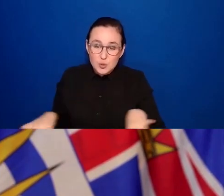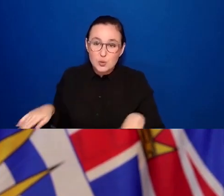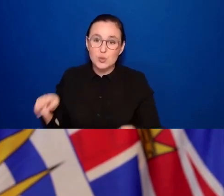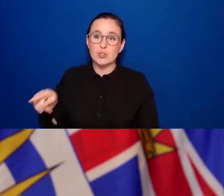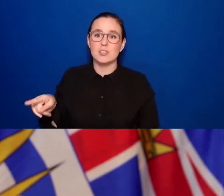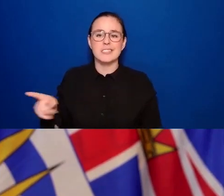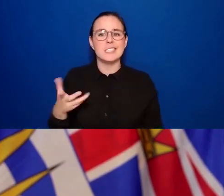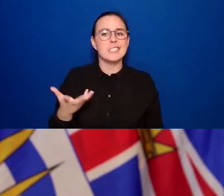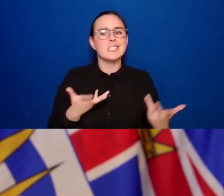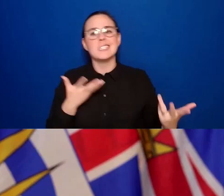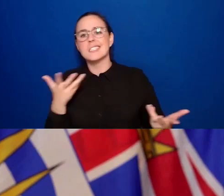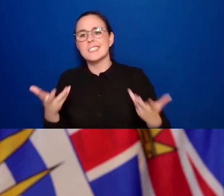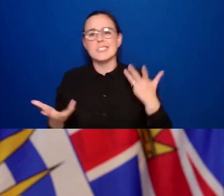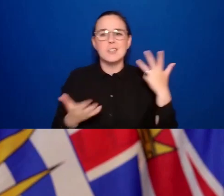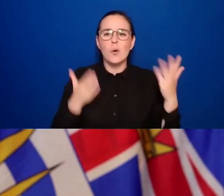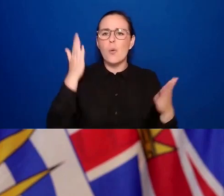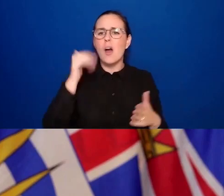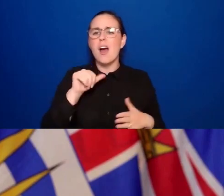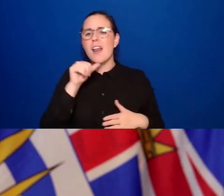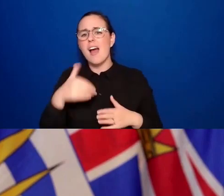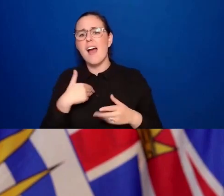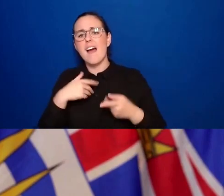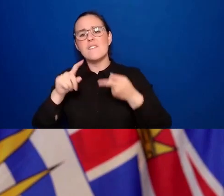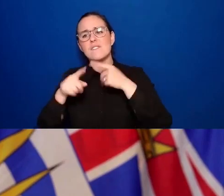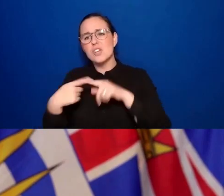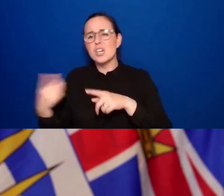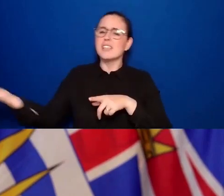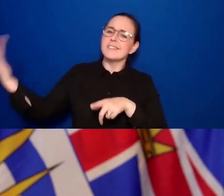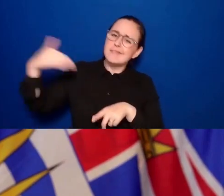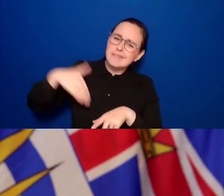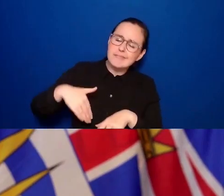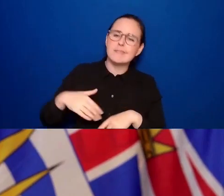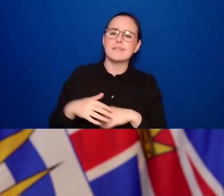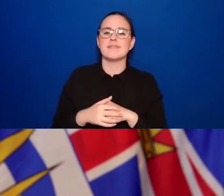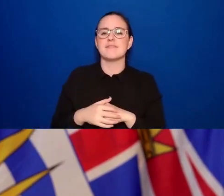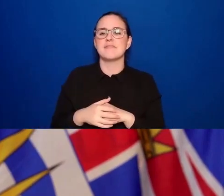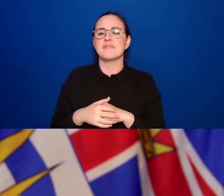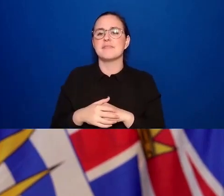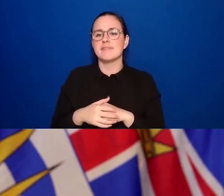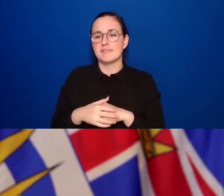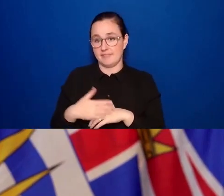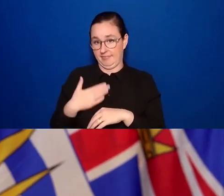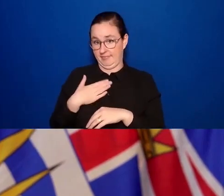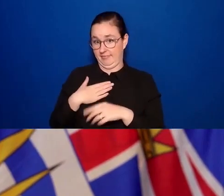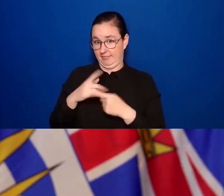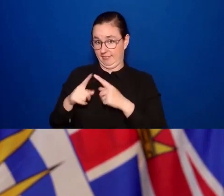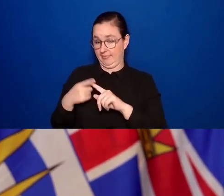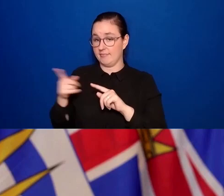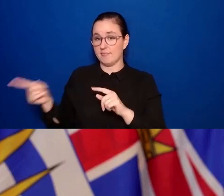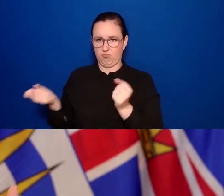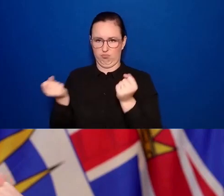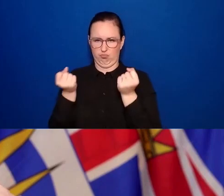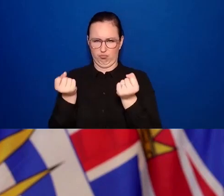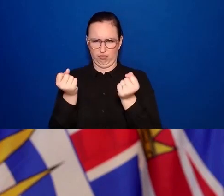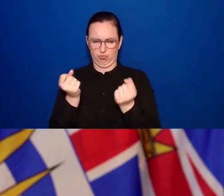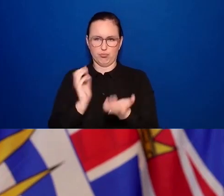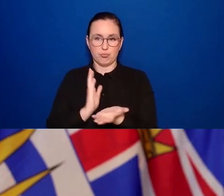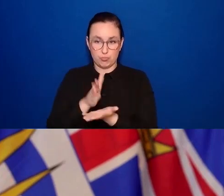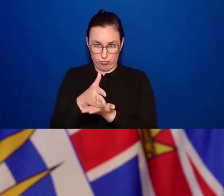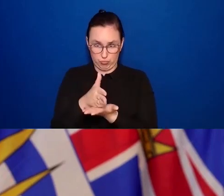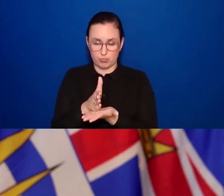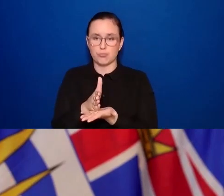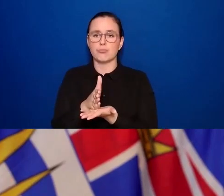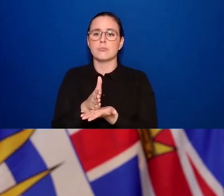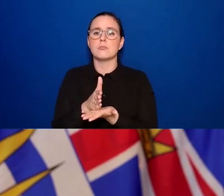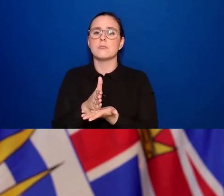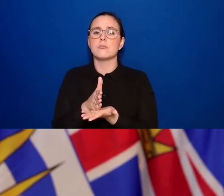they were in the car and she stopped the car and said, okay, everybody, let's get out and let's just show to the top of